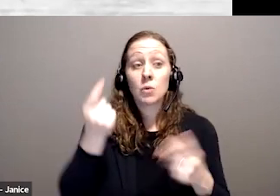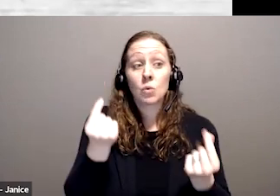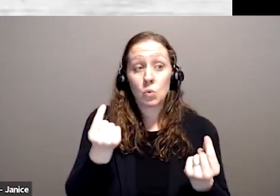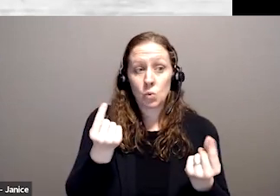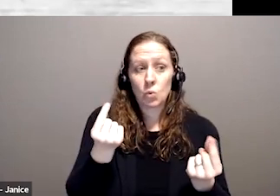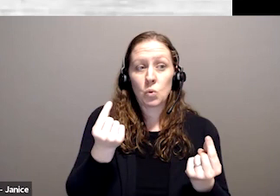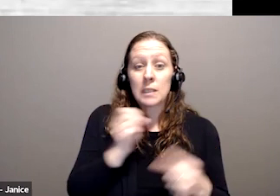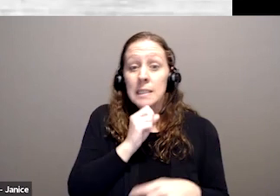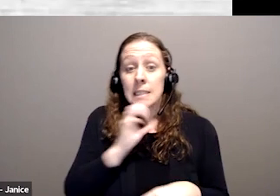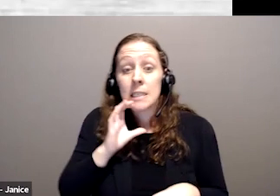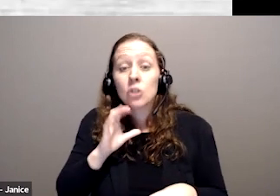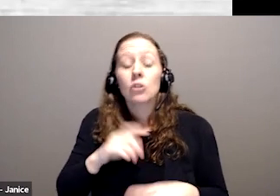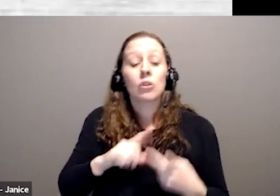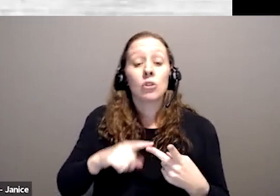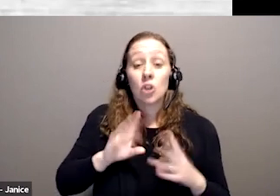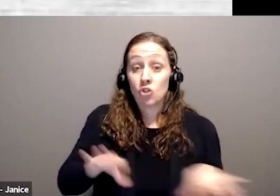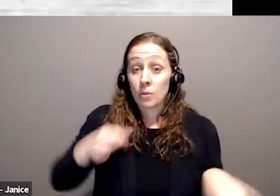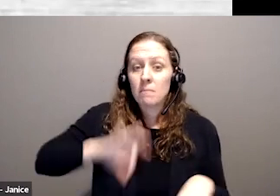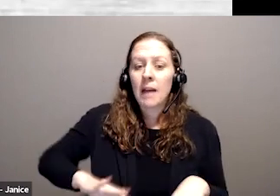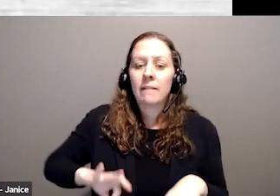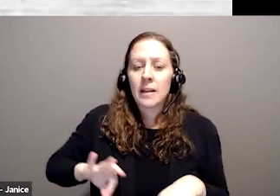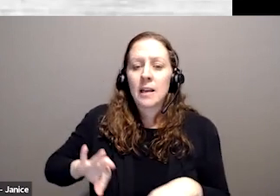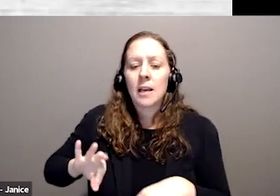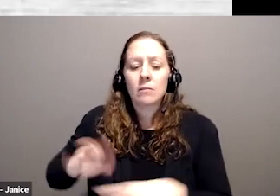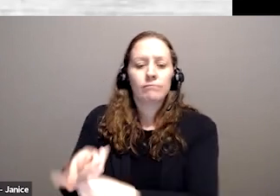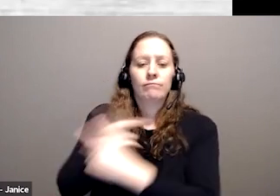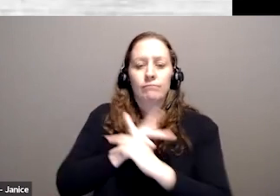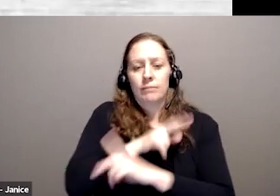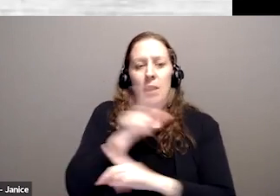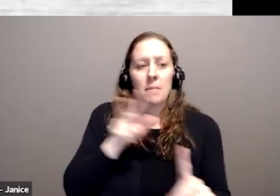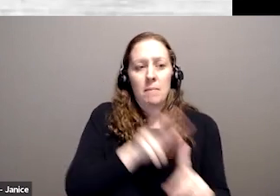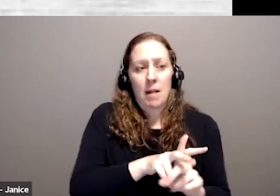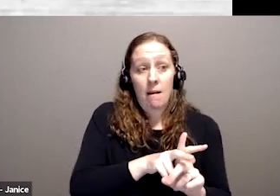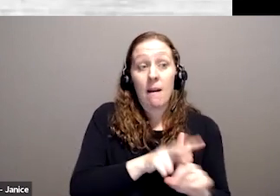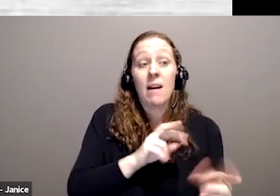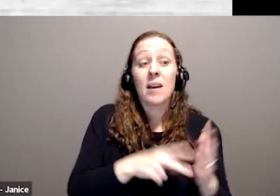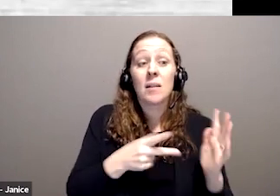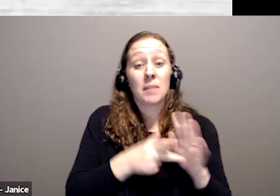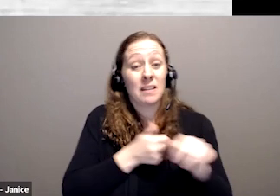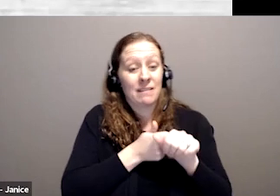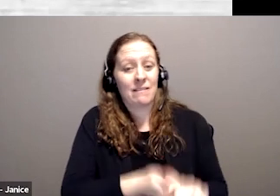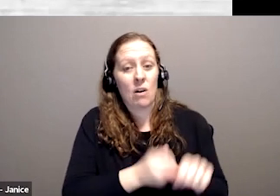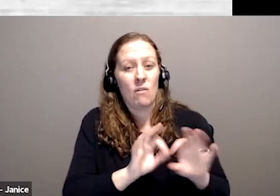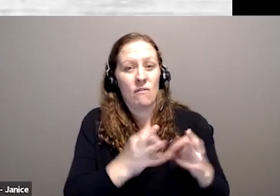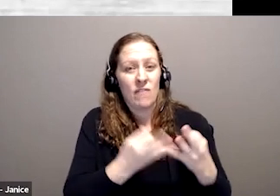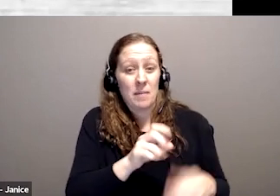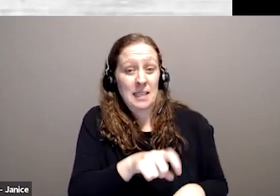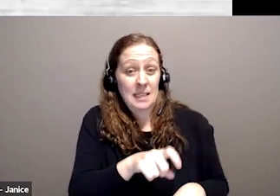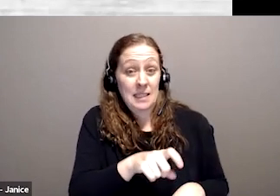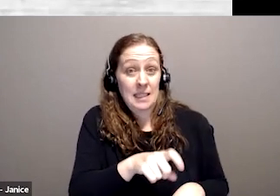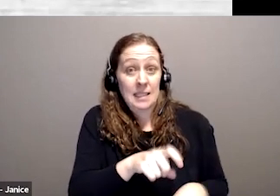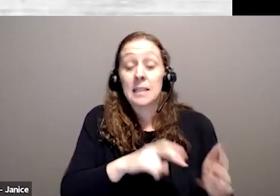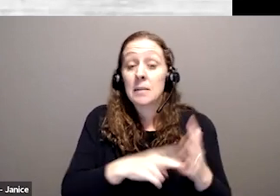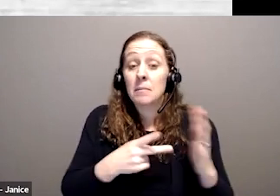of seniors and child benefits, implying that the benefit unit might be designed in accordance with family needs, in other words, a